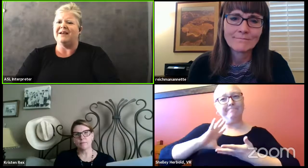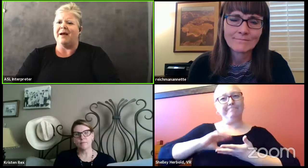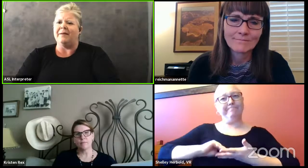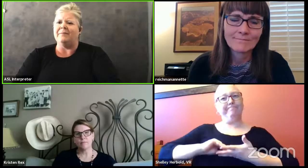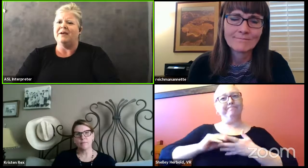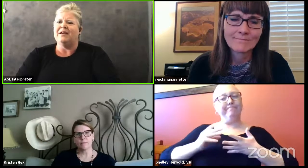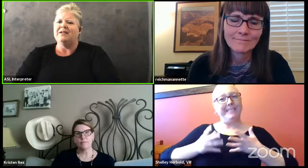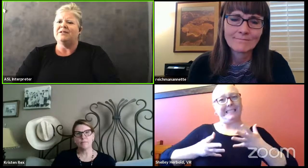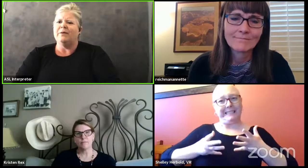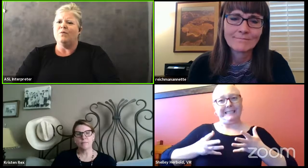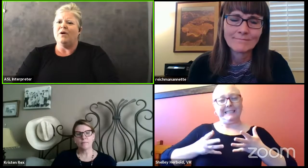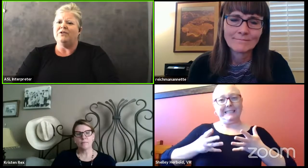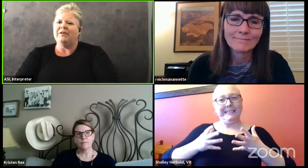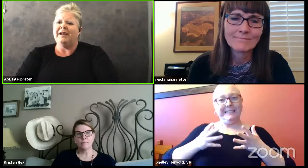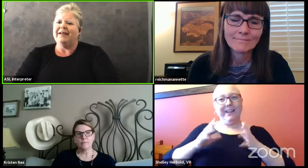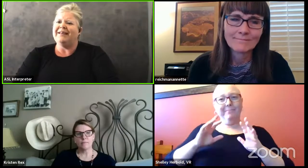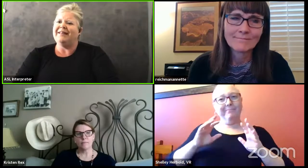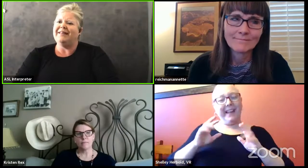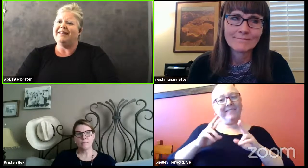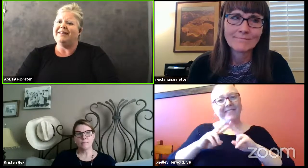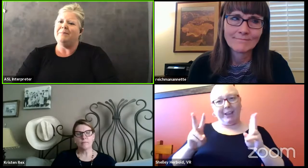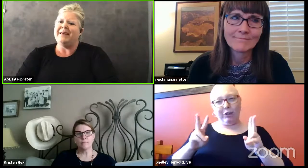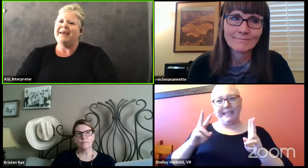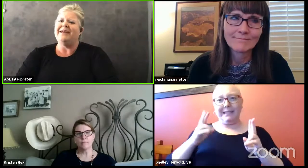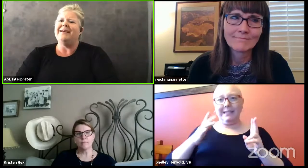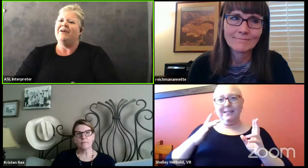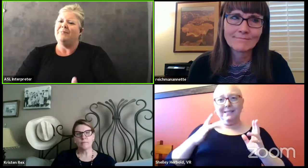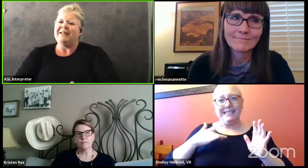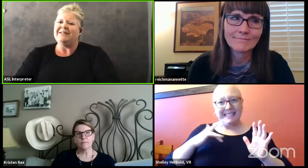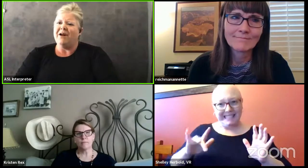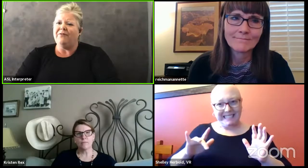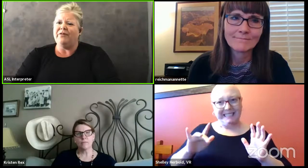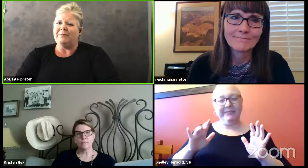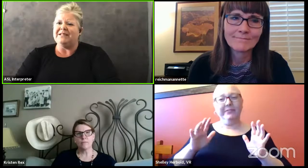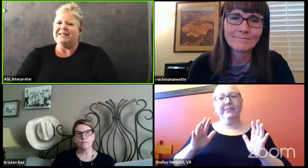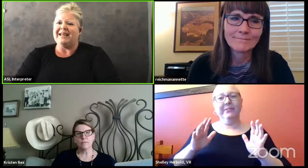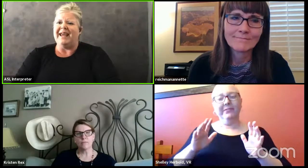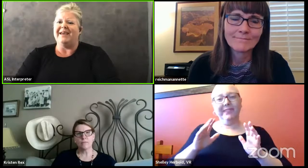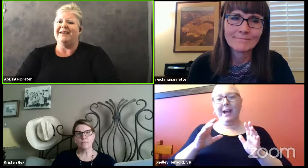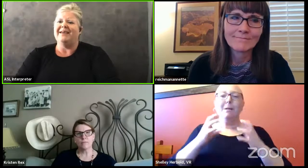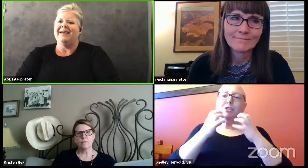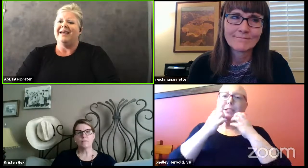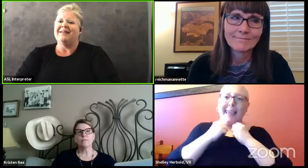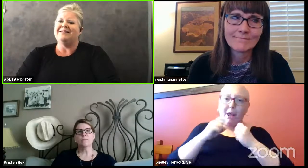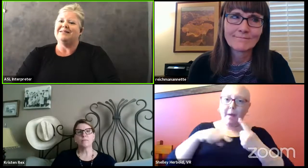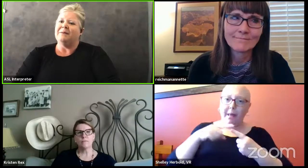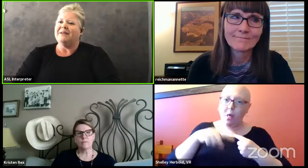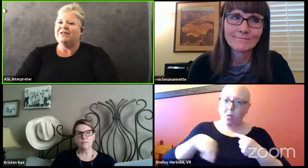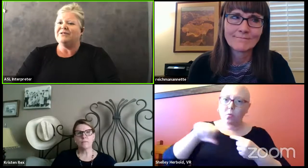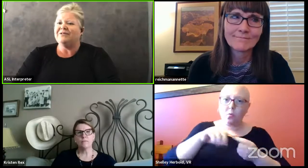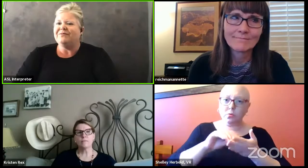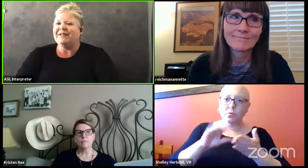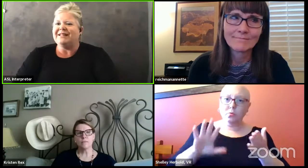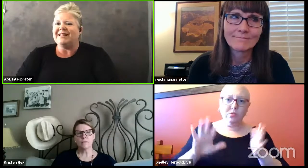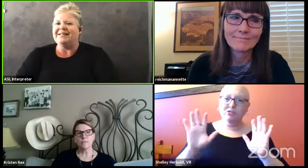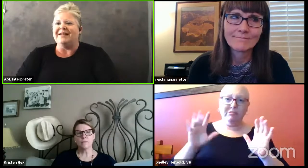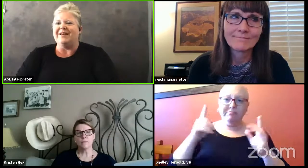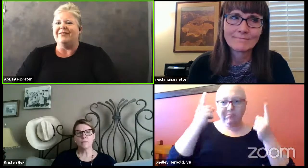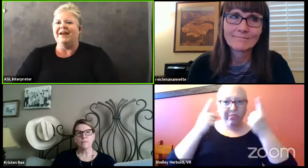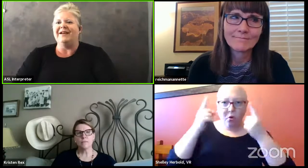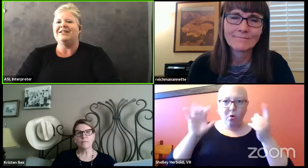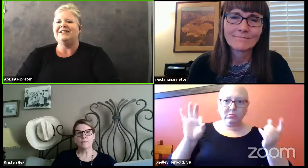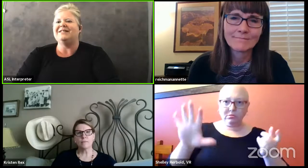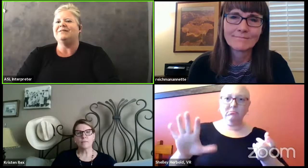during that time. So I'm wondering, that might be a bit tough for them to take. And some kids are really